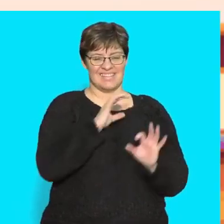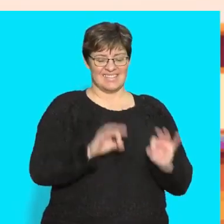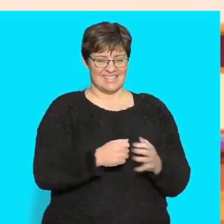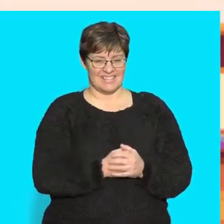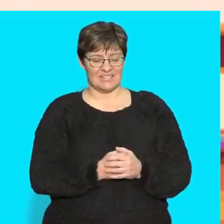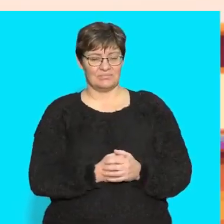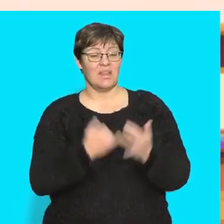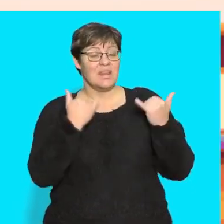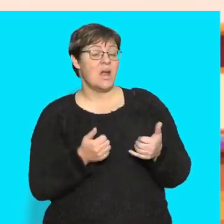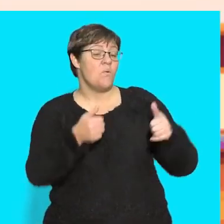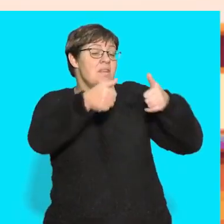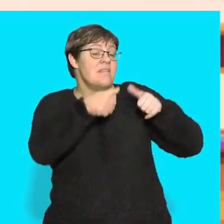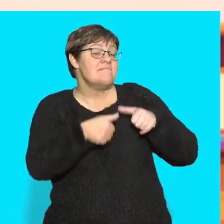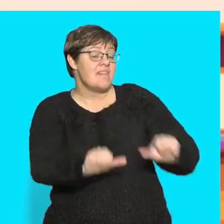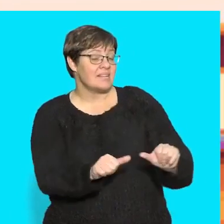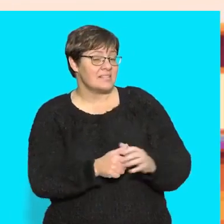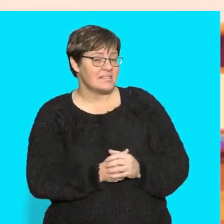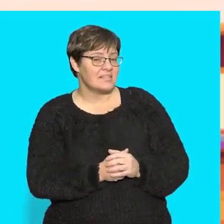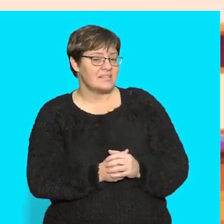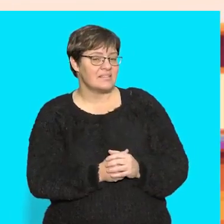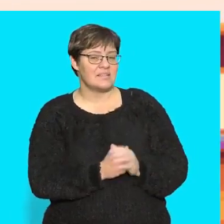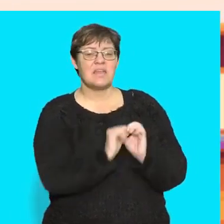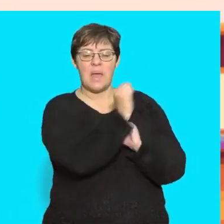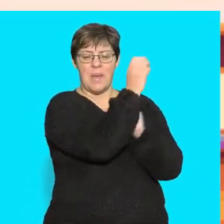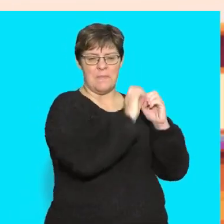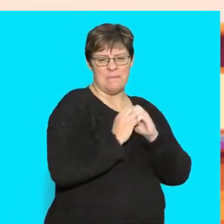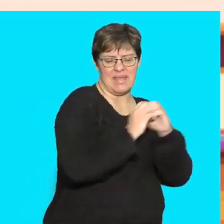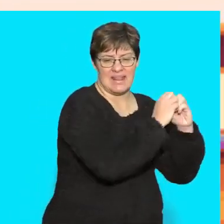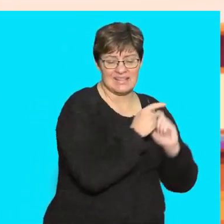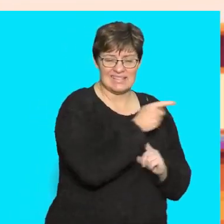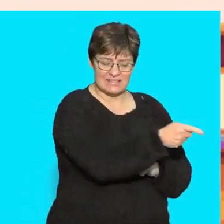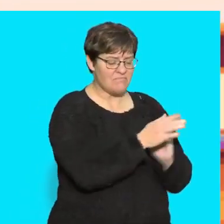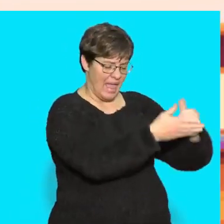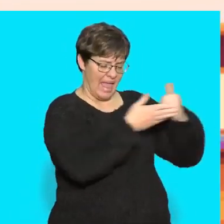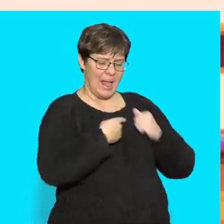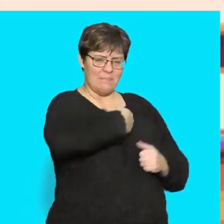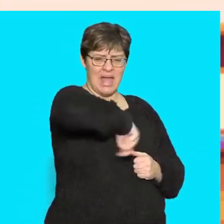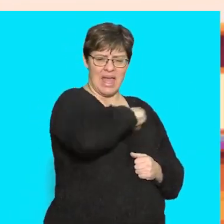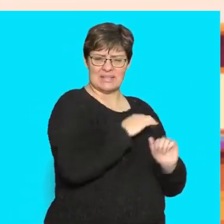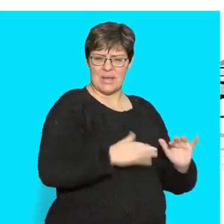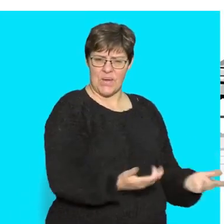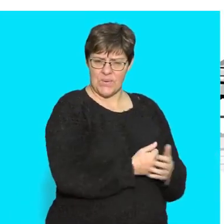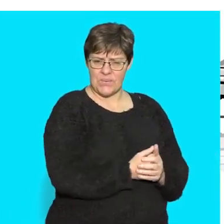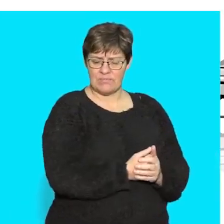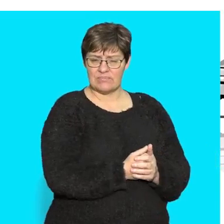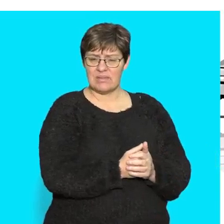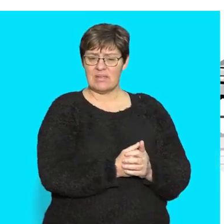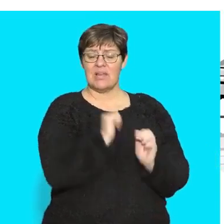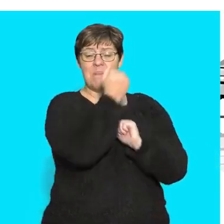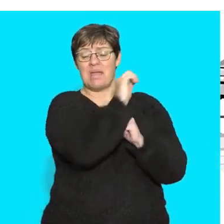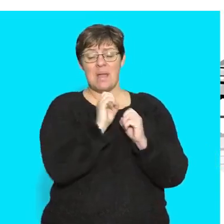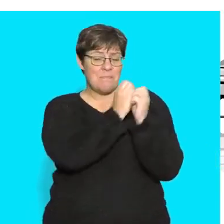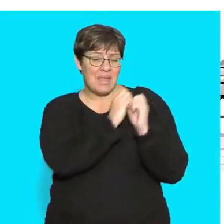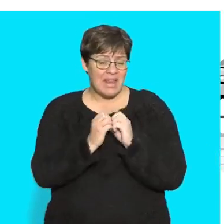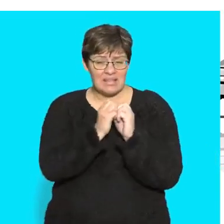Now listen to the next one. Mechanics. How do they help us? Say, mechanics help